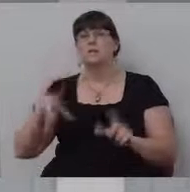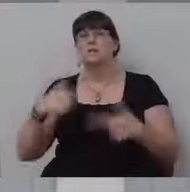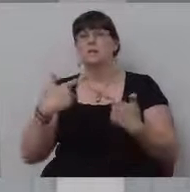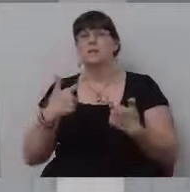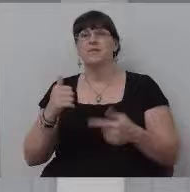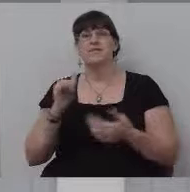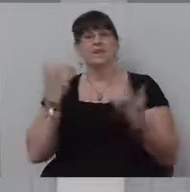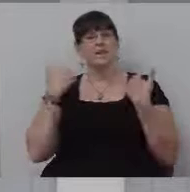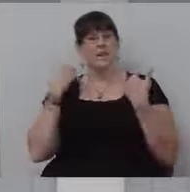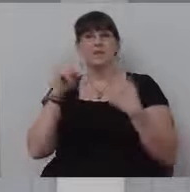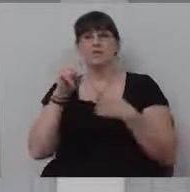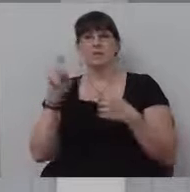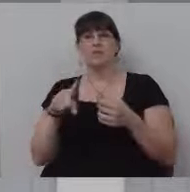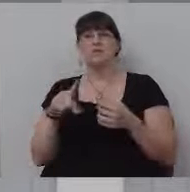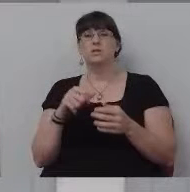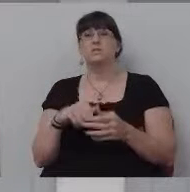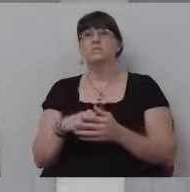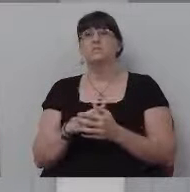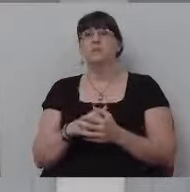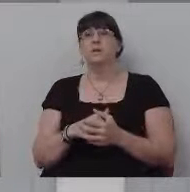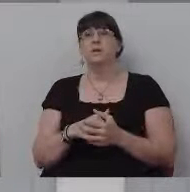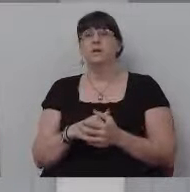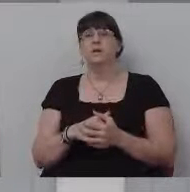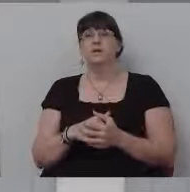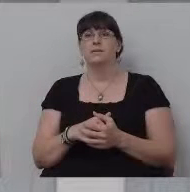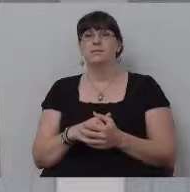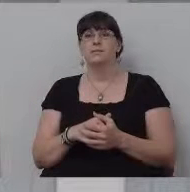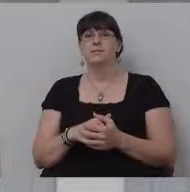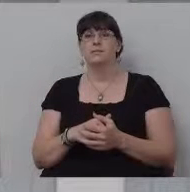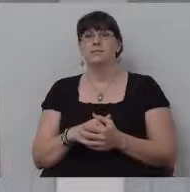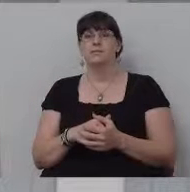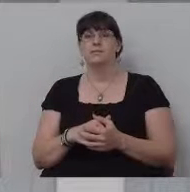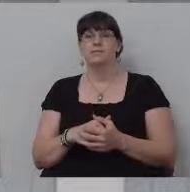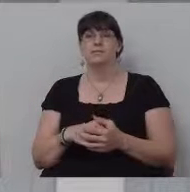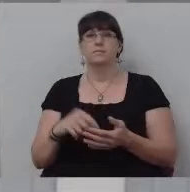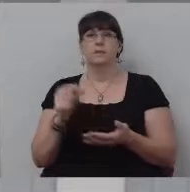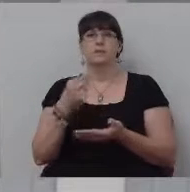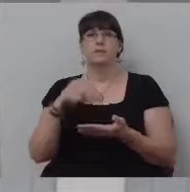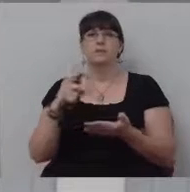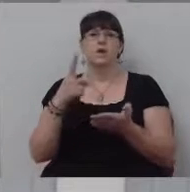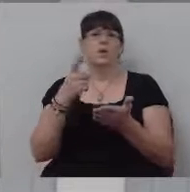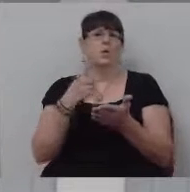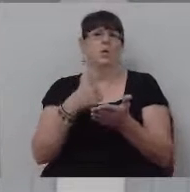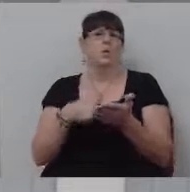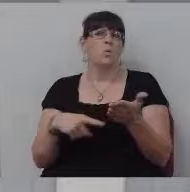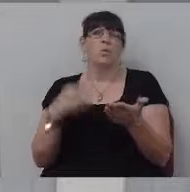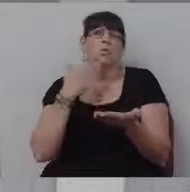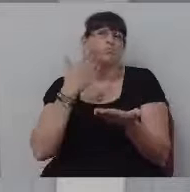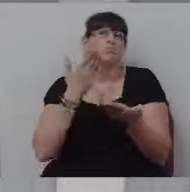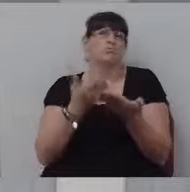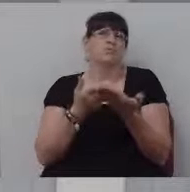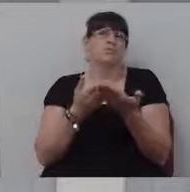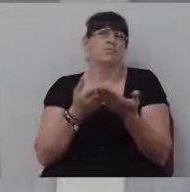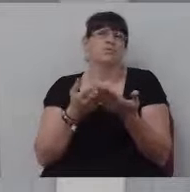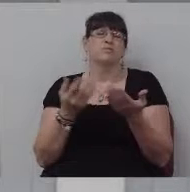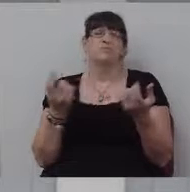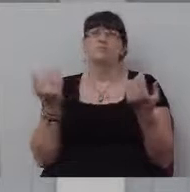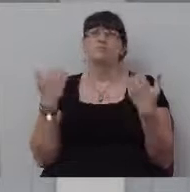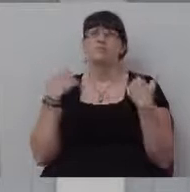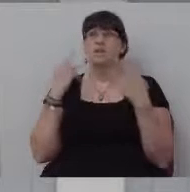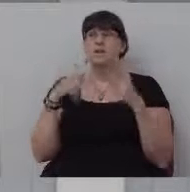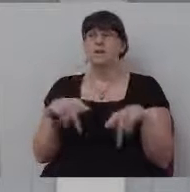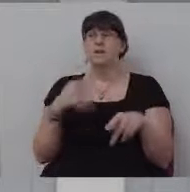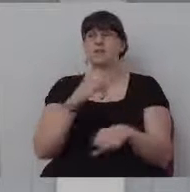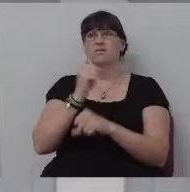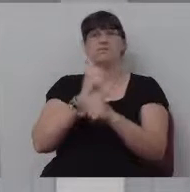Ecclesiastes chapter 1 and verse 3, this is Solomon and he writes, what profit hath the man of all his labors which